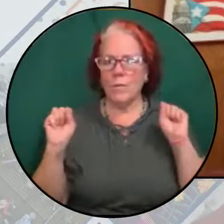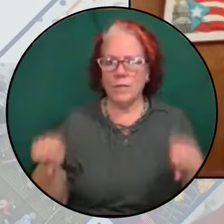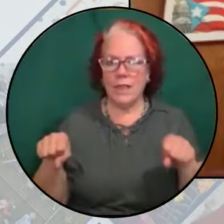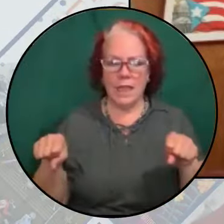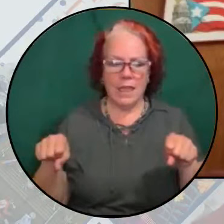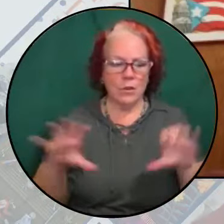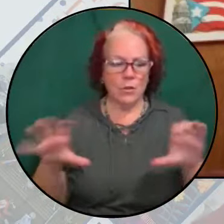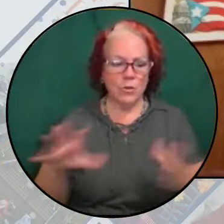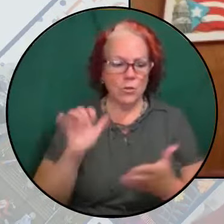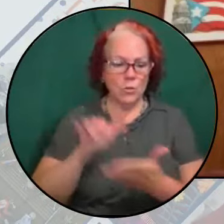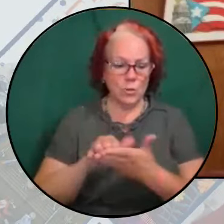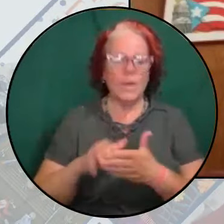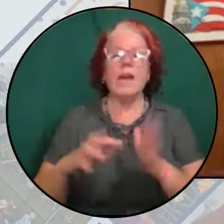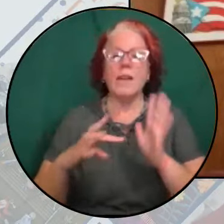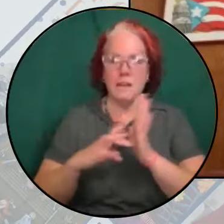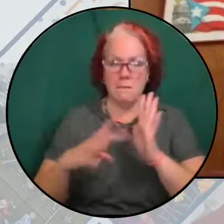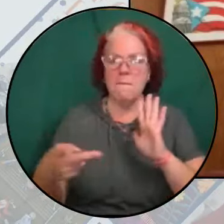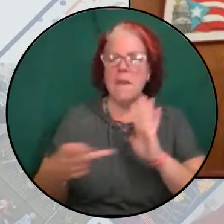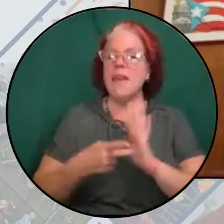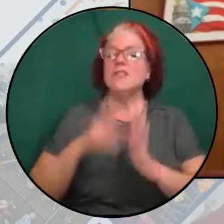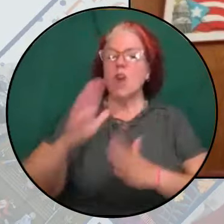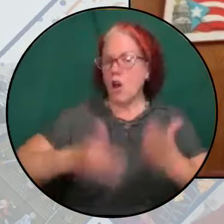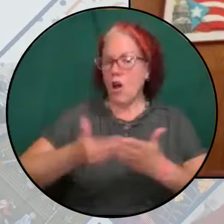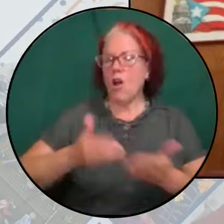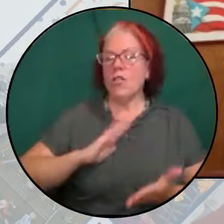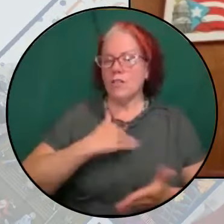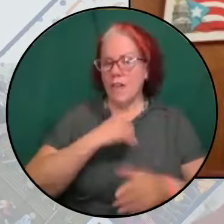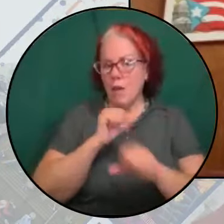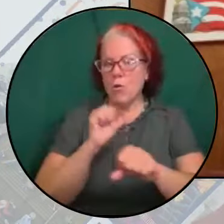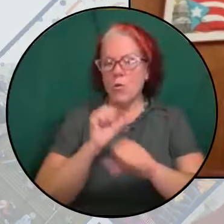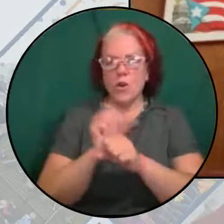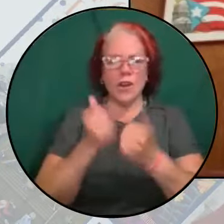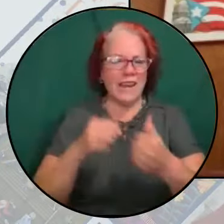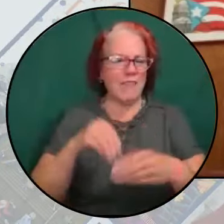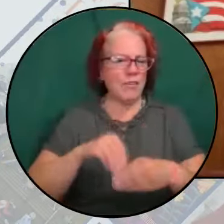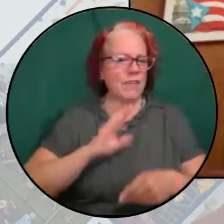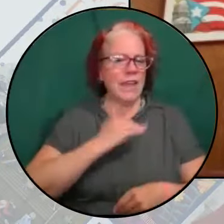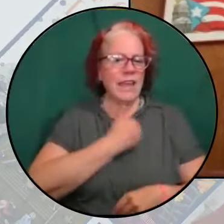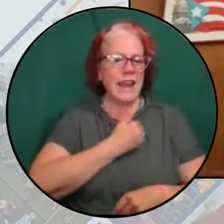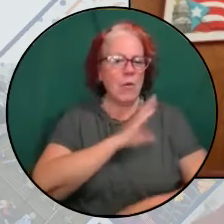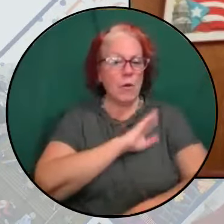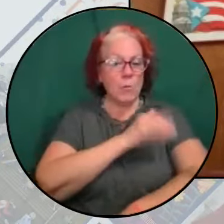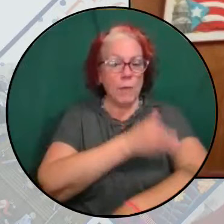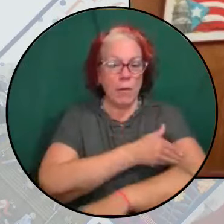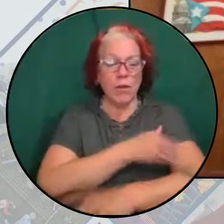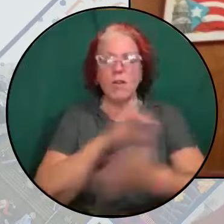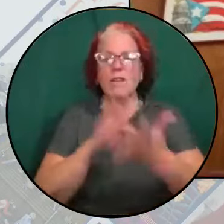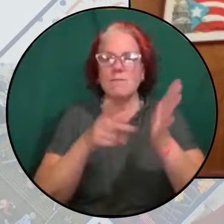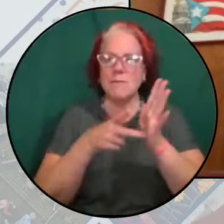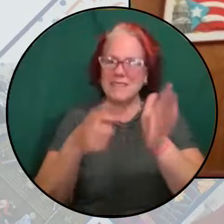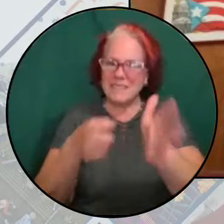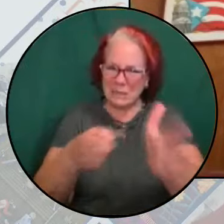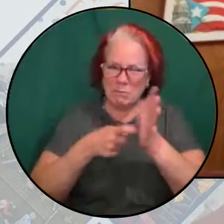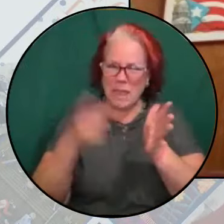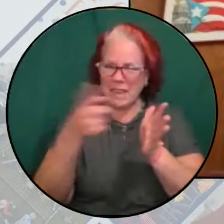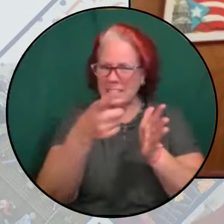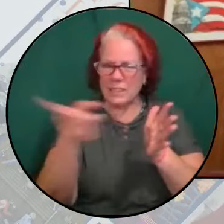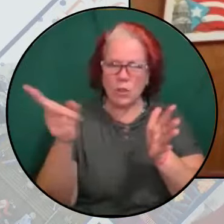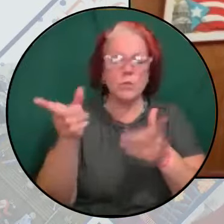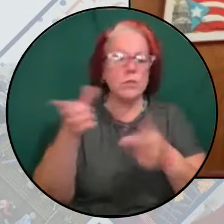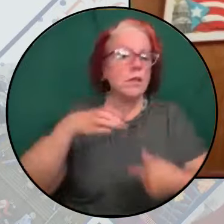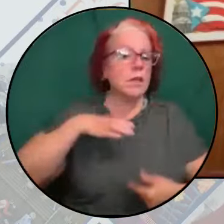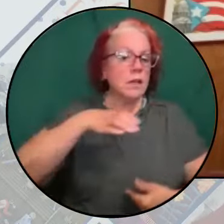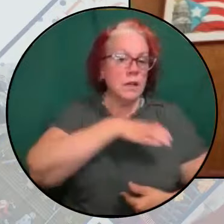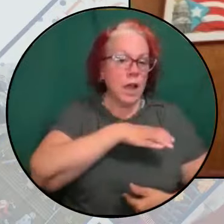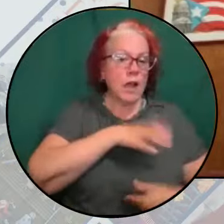requires all of our work. And doing everything in our power means demanding those in power, Congress and